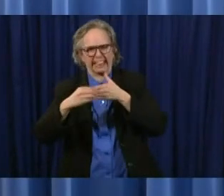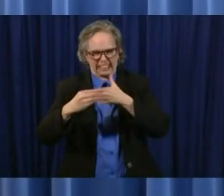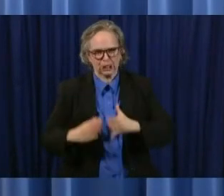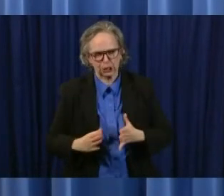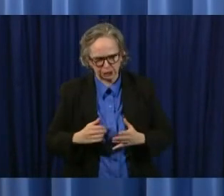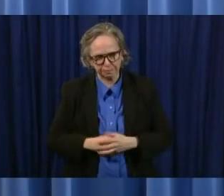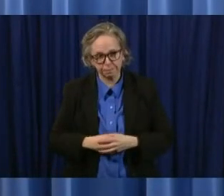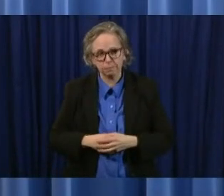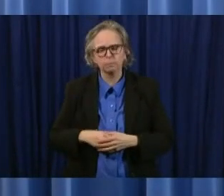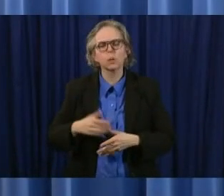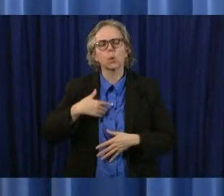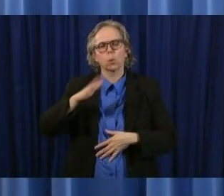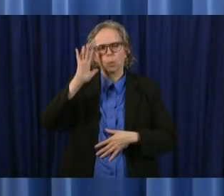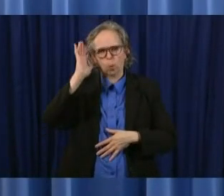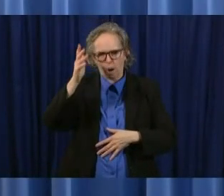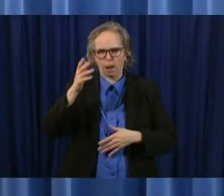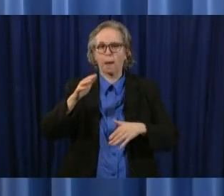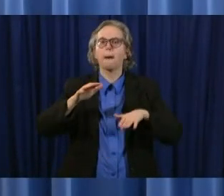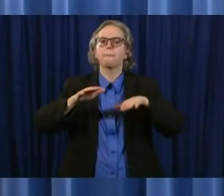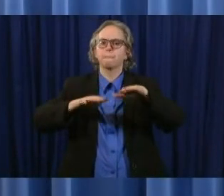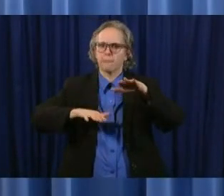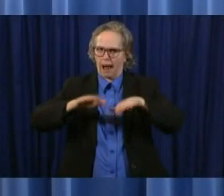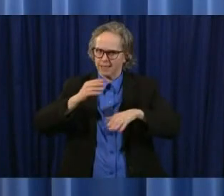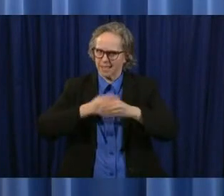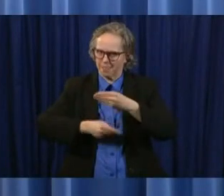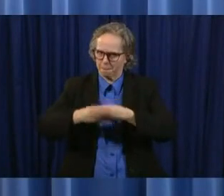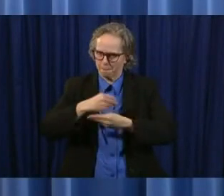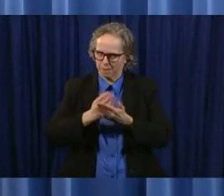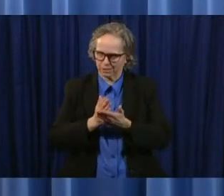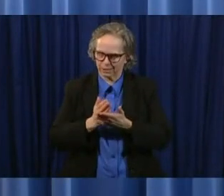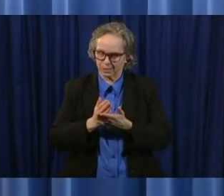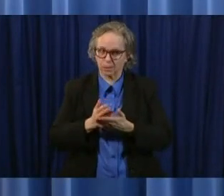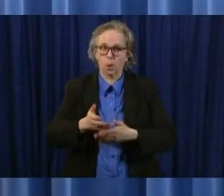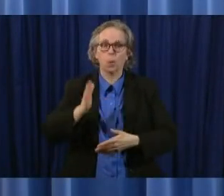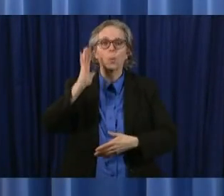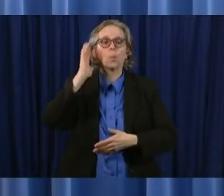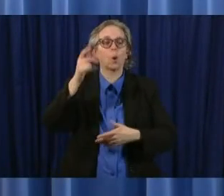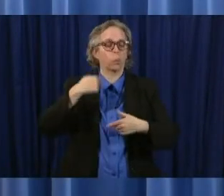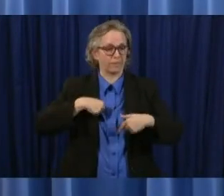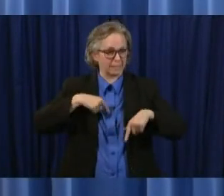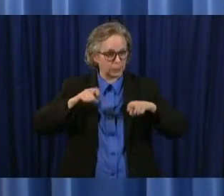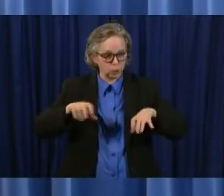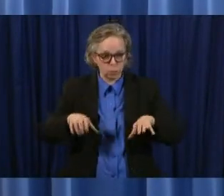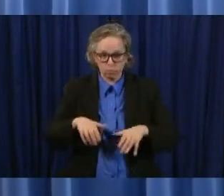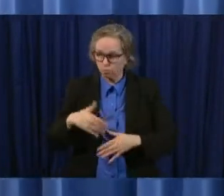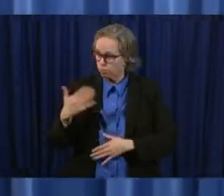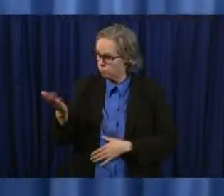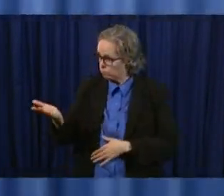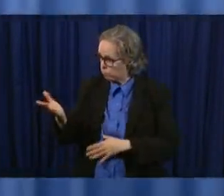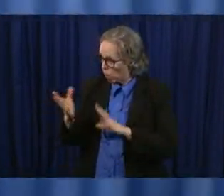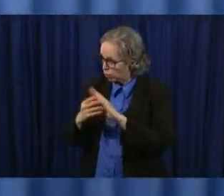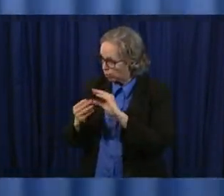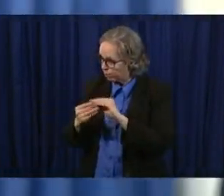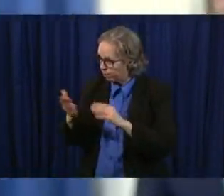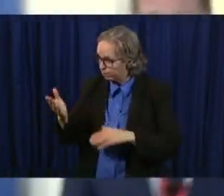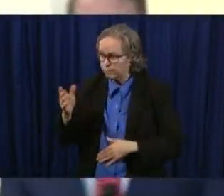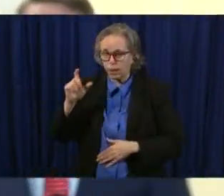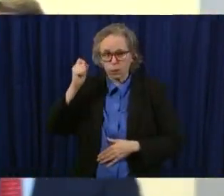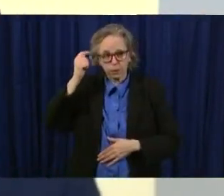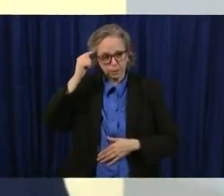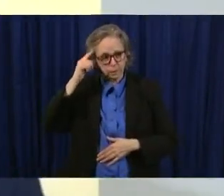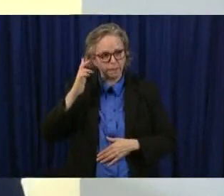budget uh we'll we'll do what we need need to to do john do you want to add something no no i'm no governor i'm sorry